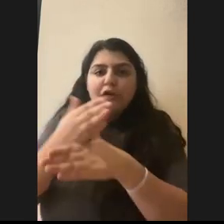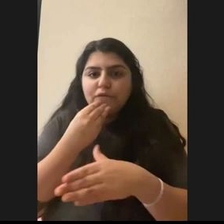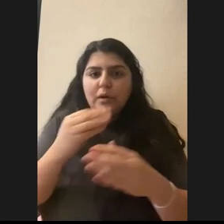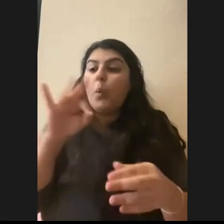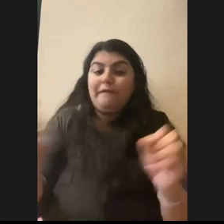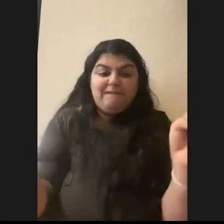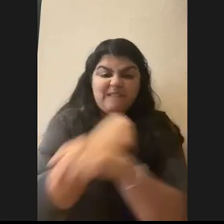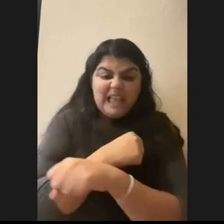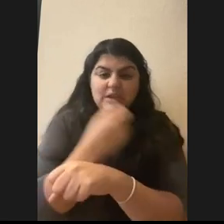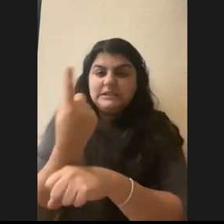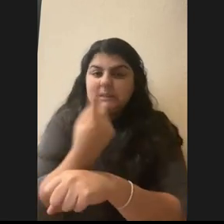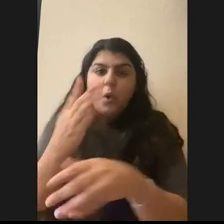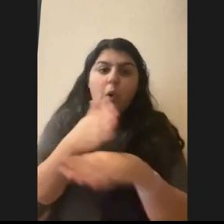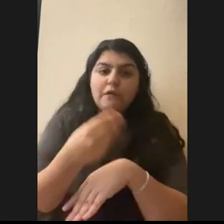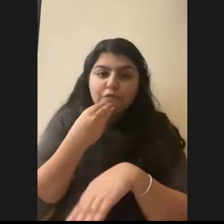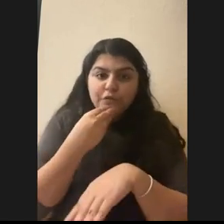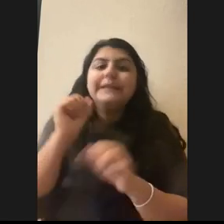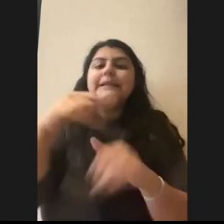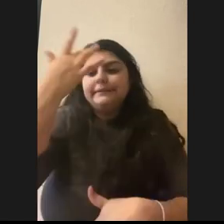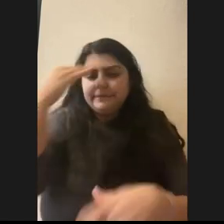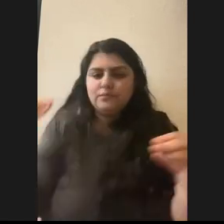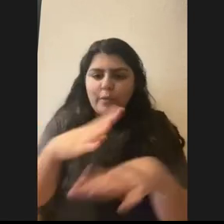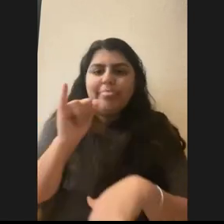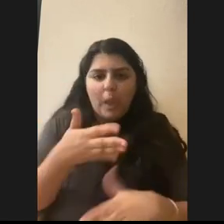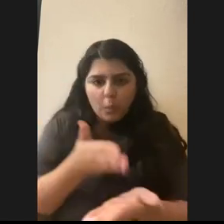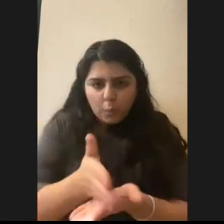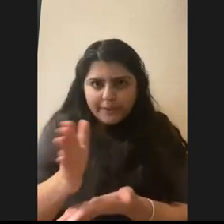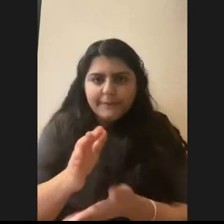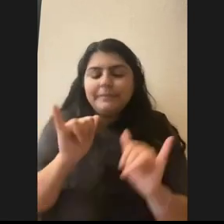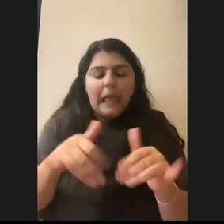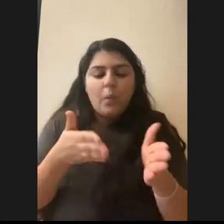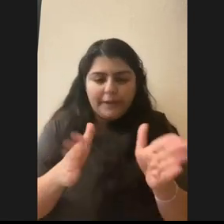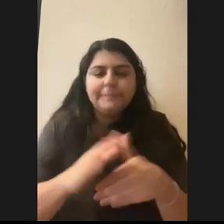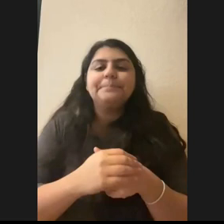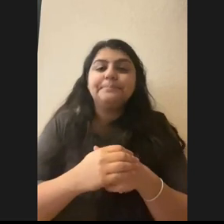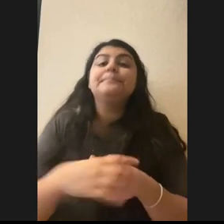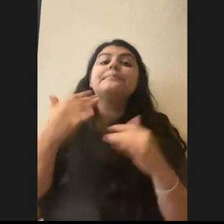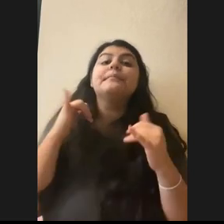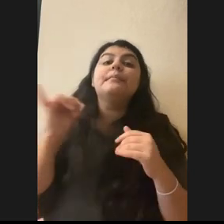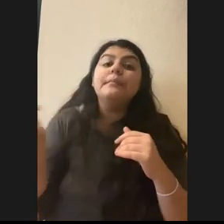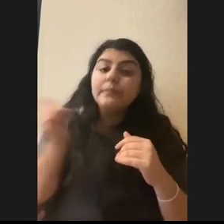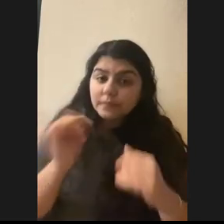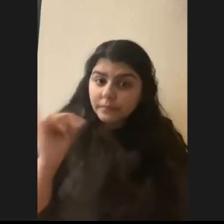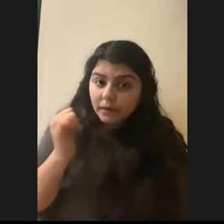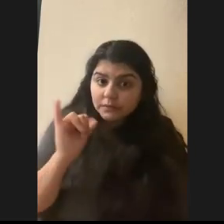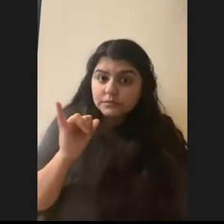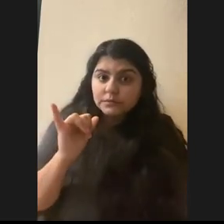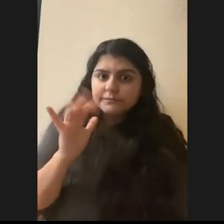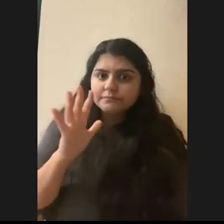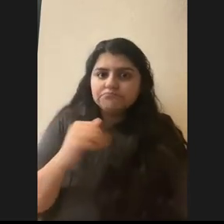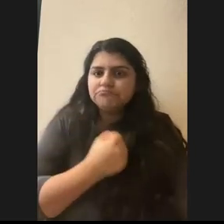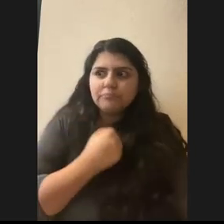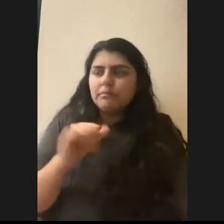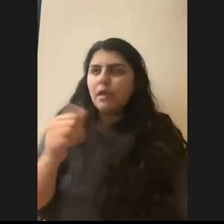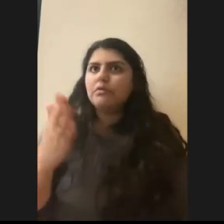or something, they could spread disease that way. Um, also, uh, sorry, what was the other